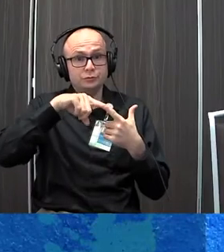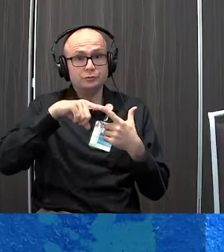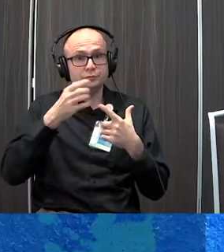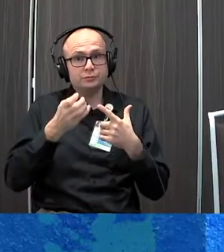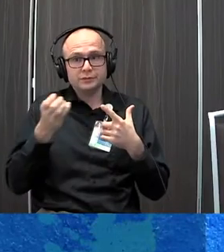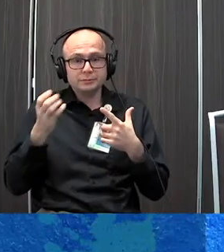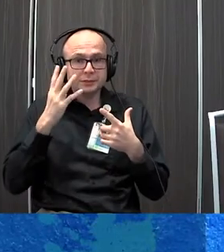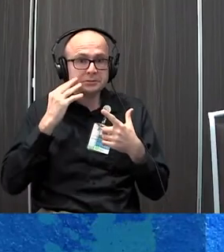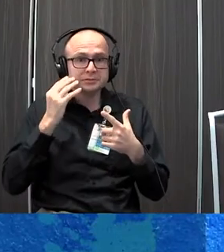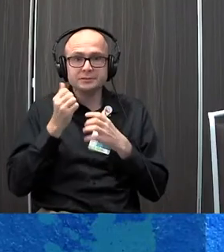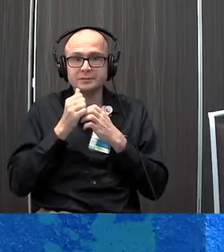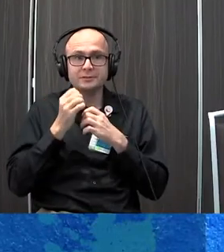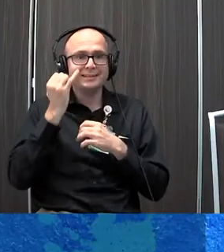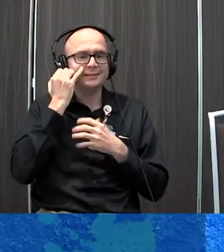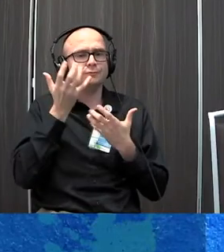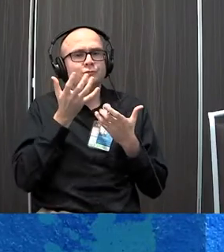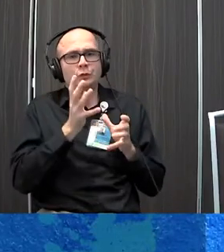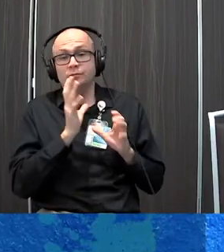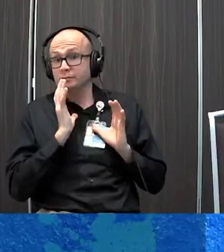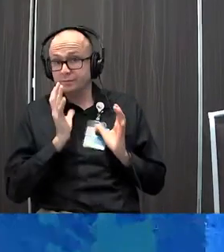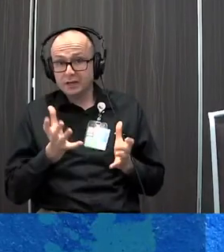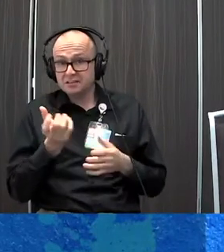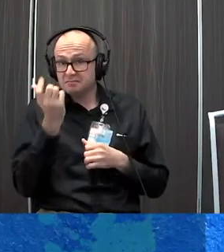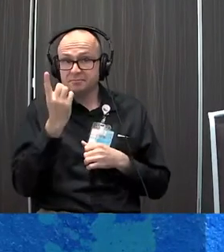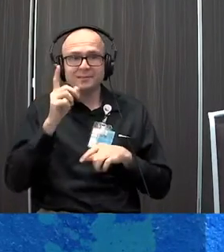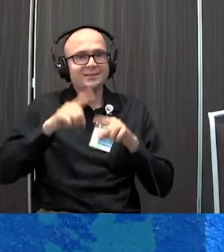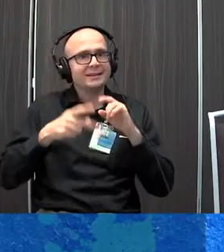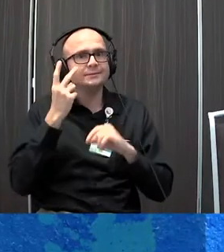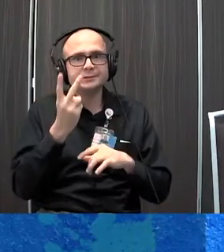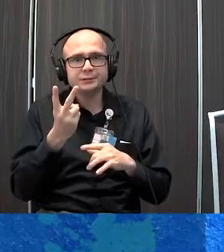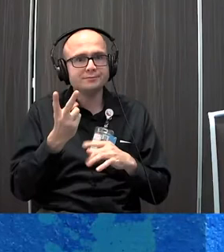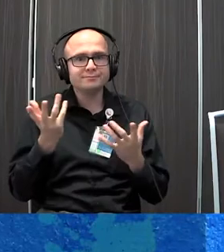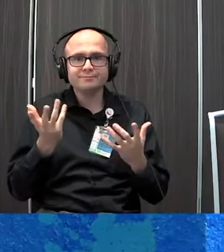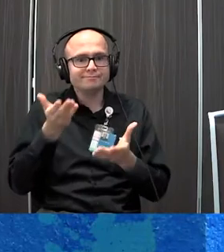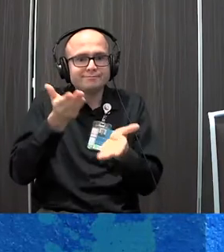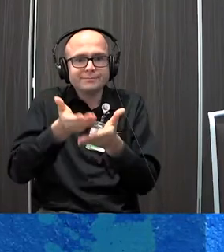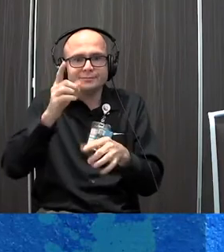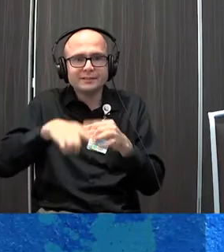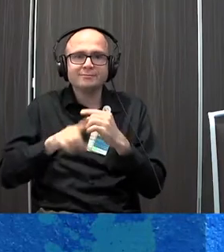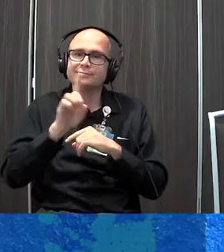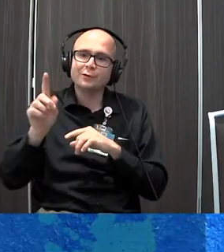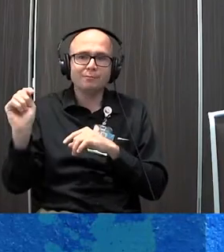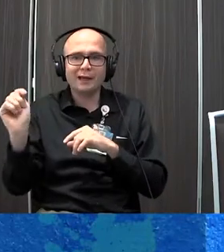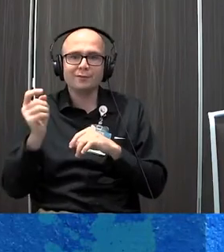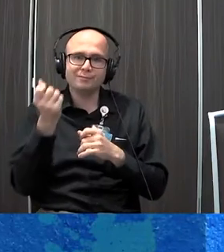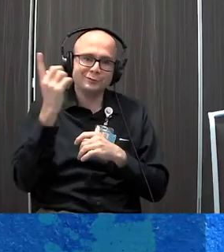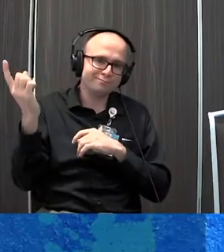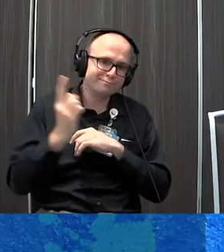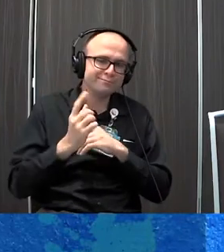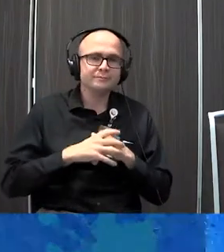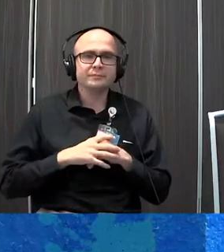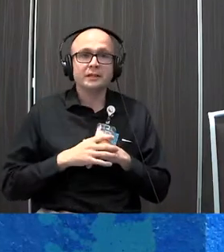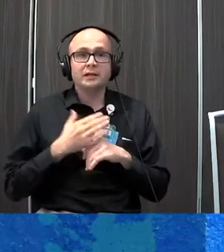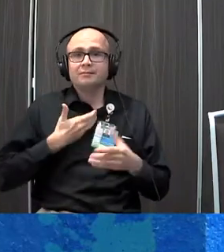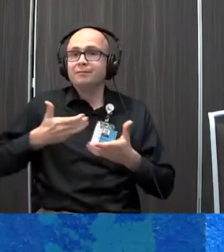experientials we're going to do. If you don't want to do it, it's fine. I can't see you anyway, so I won't know if you're doing it. Go to the bathroom. That's fine and come back. But I